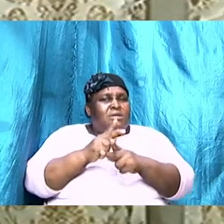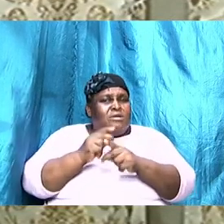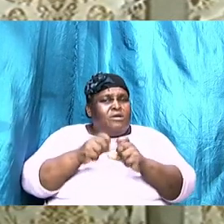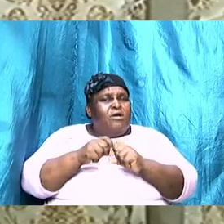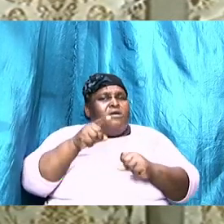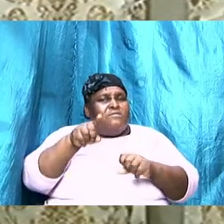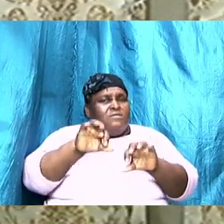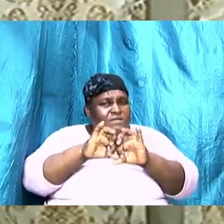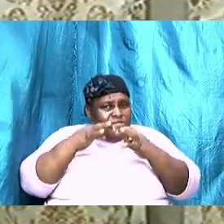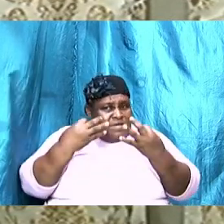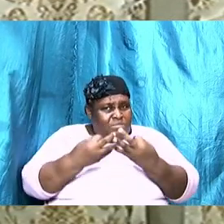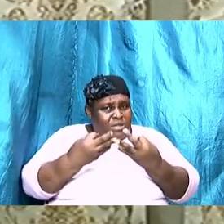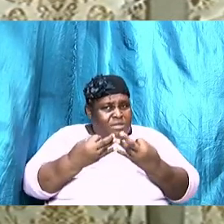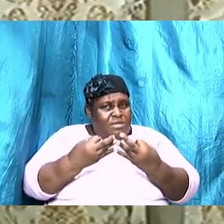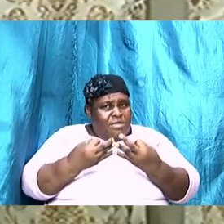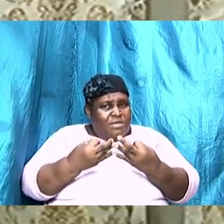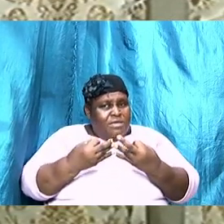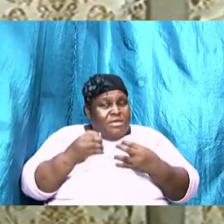resource